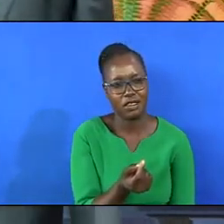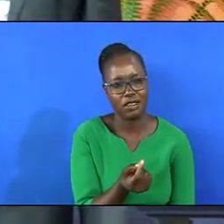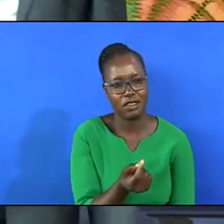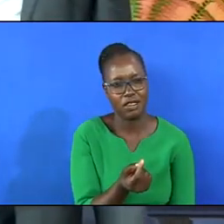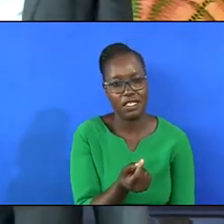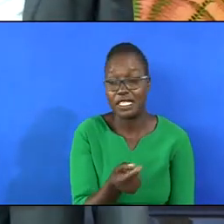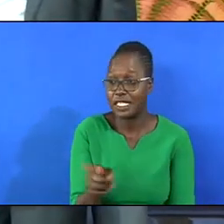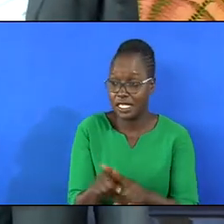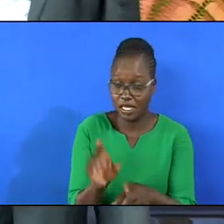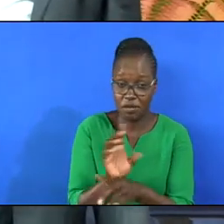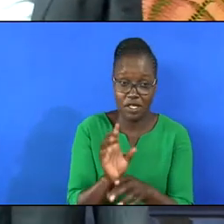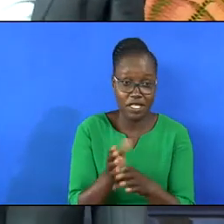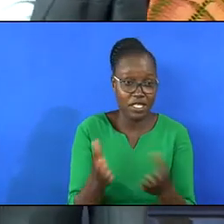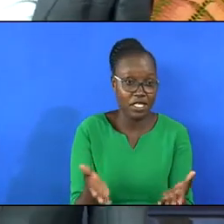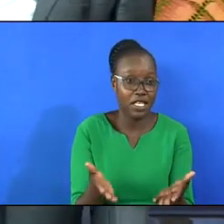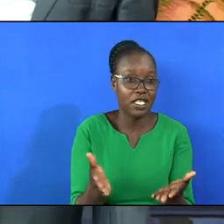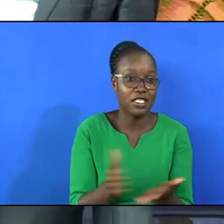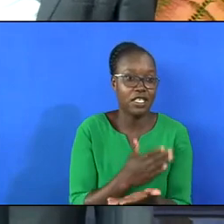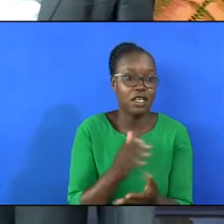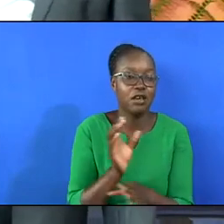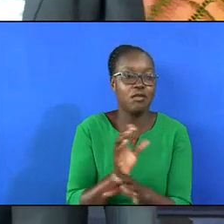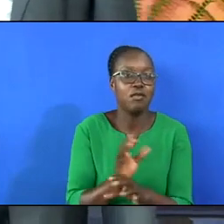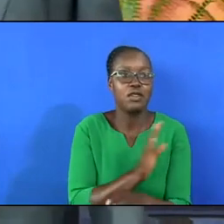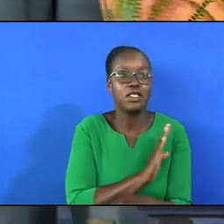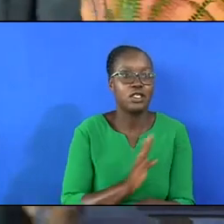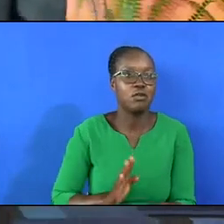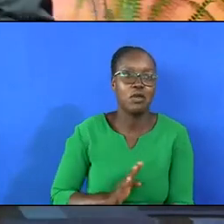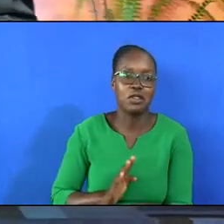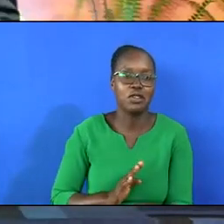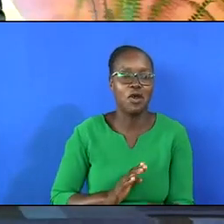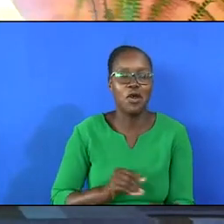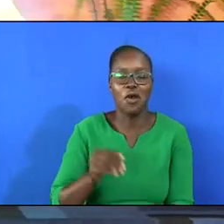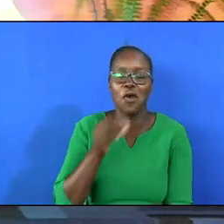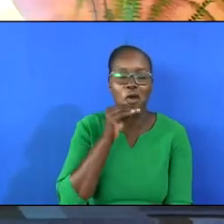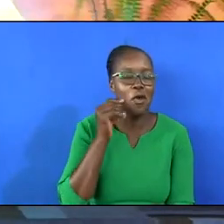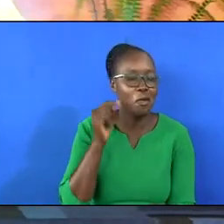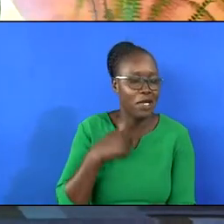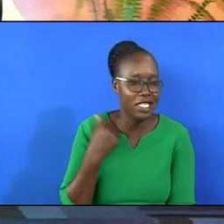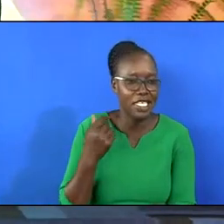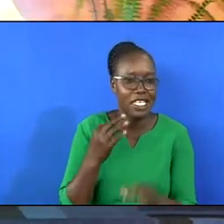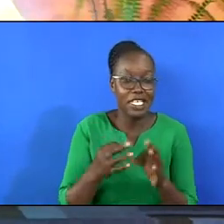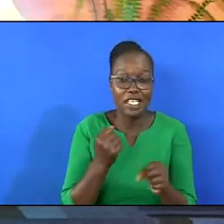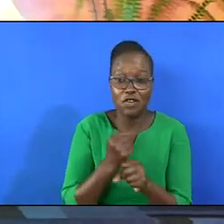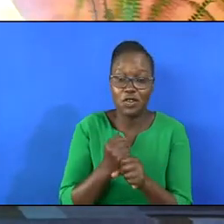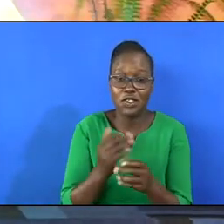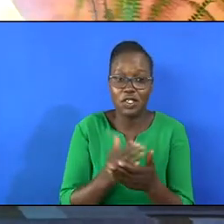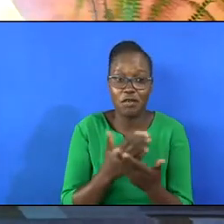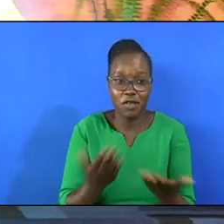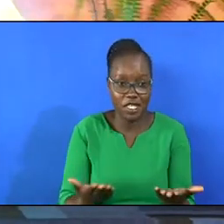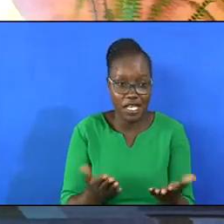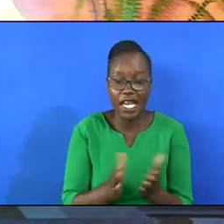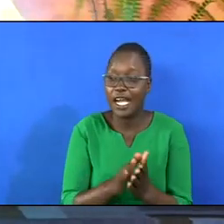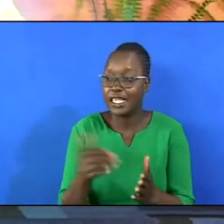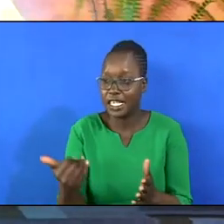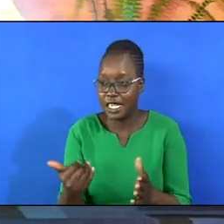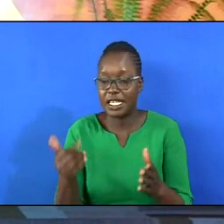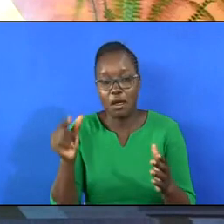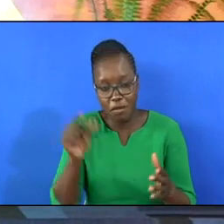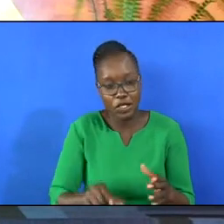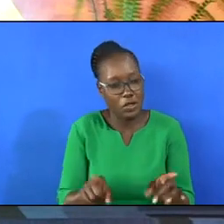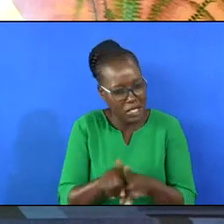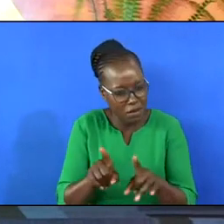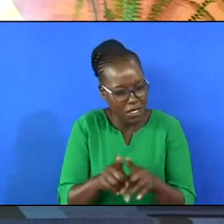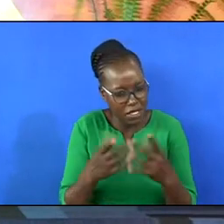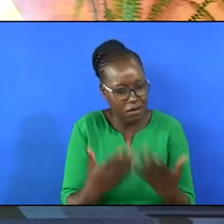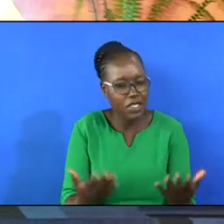Even in church, in some church boards, where I come from, if you do something and another person did another thing